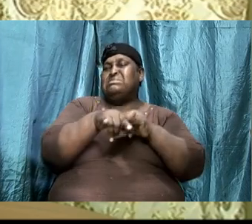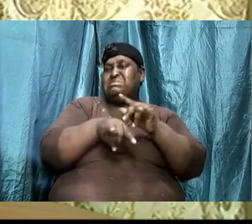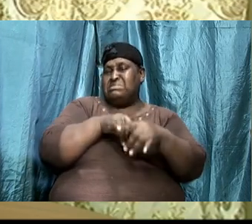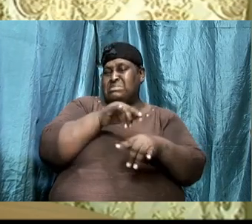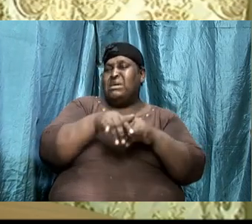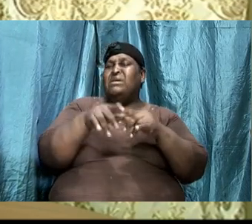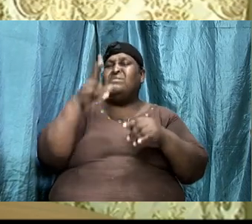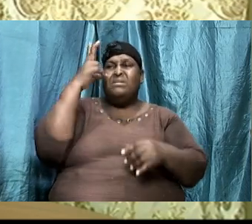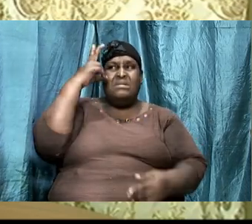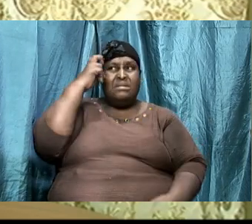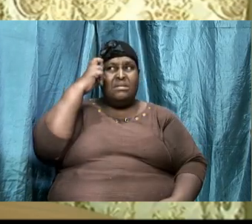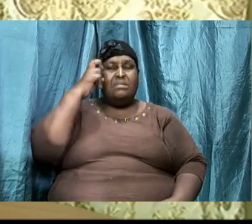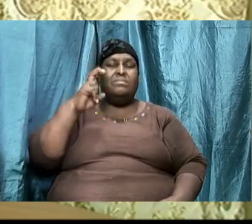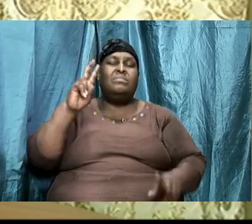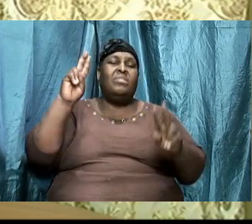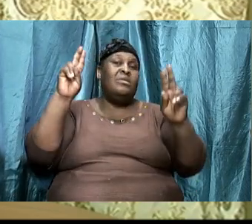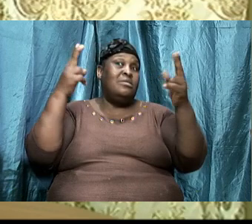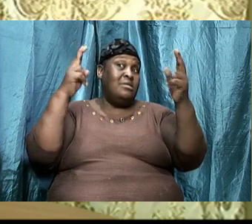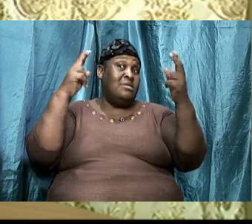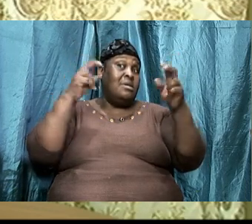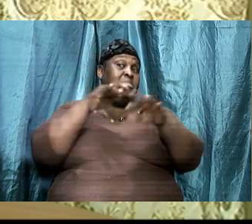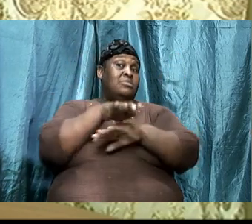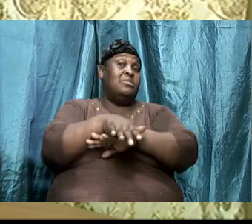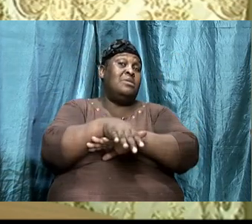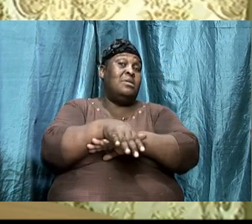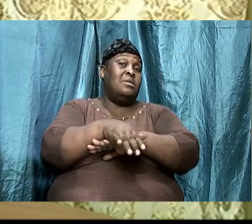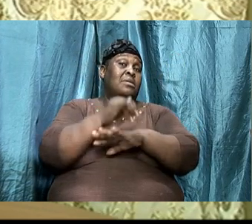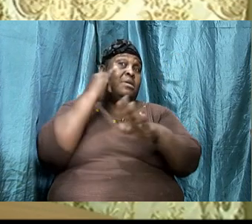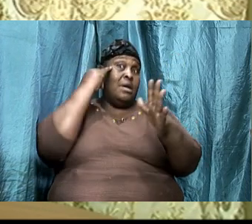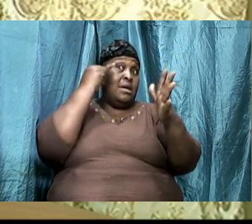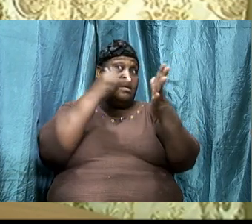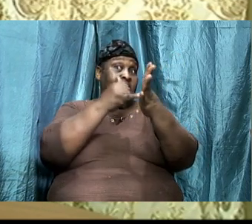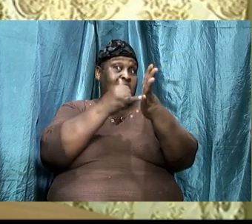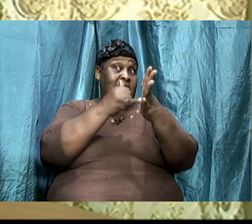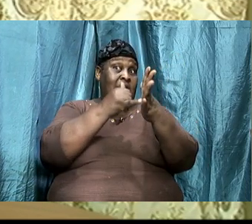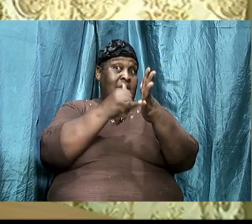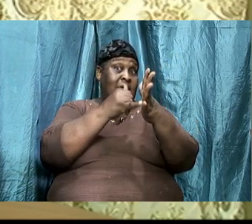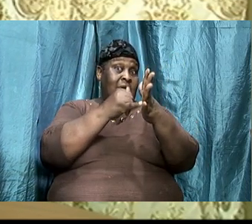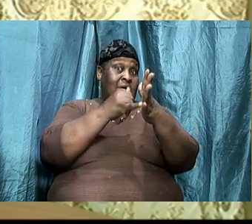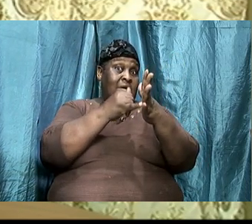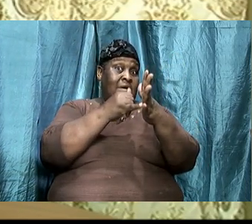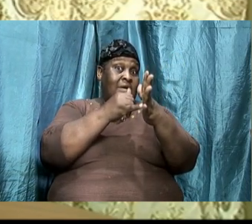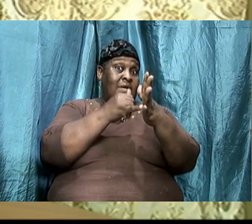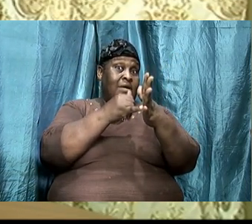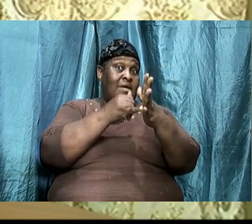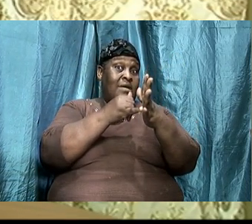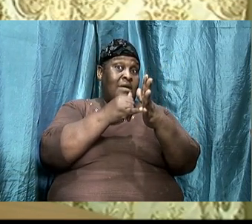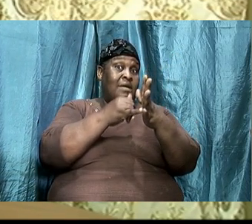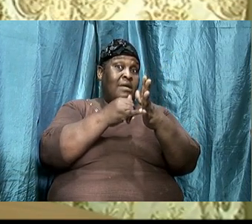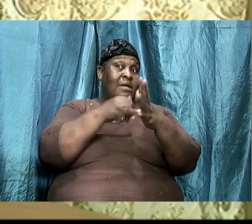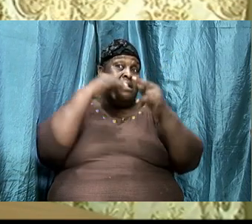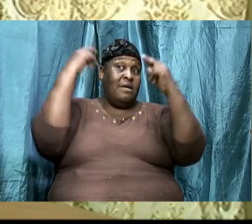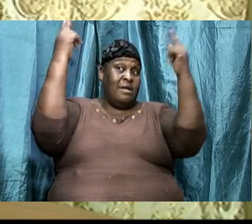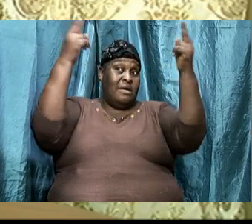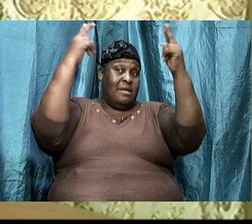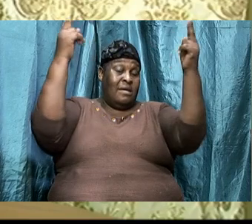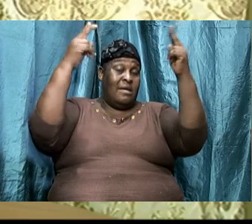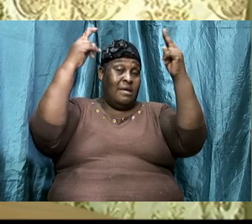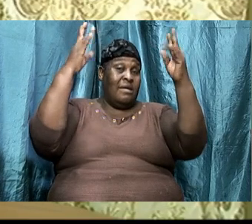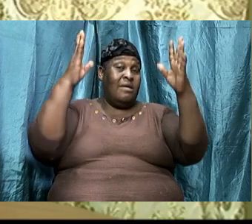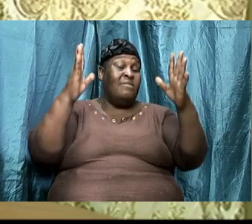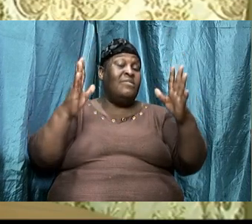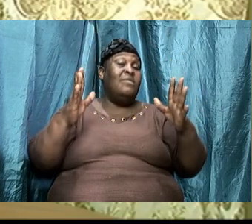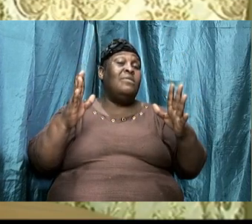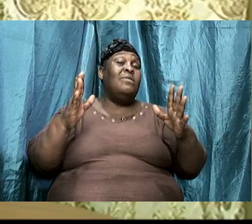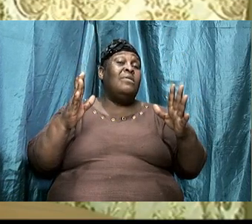is identifying and overcoming the wiles